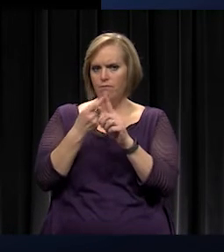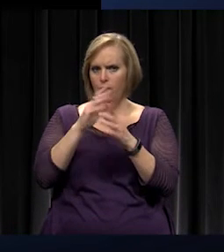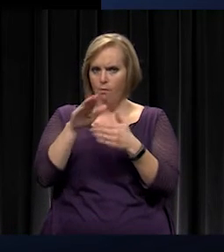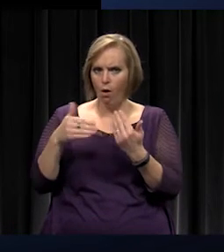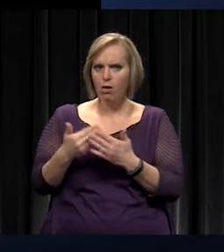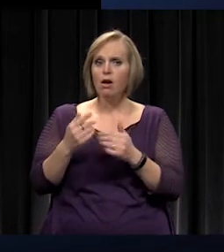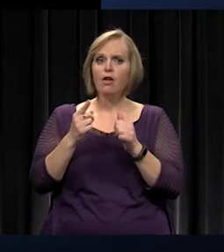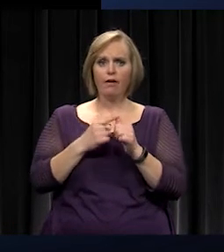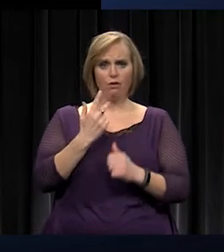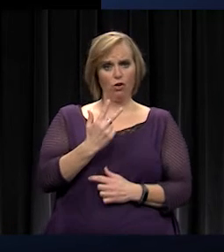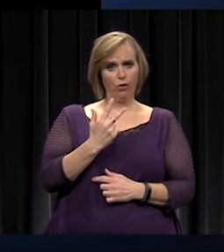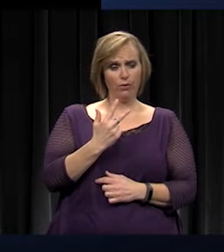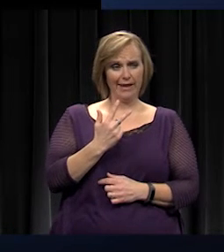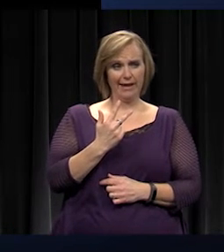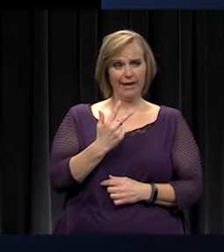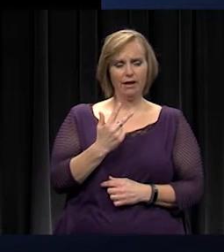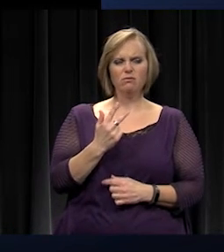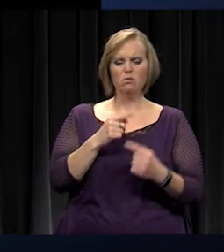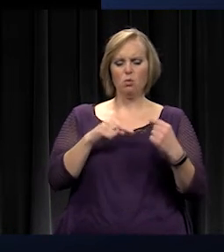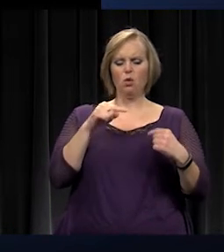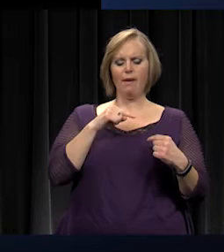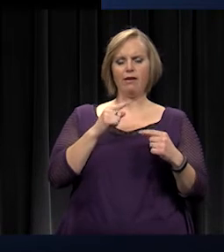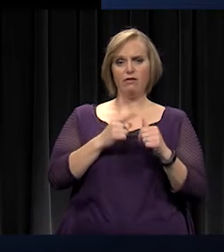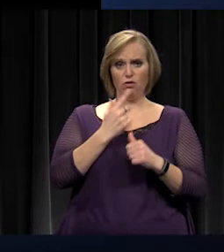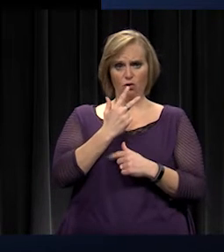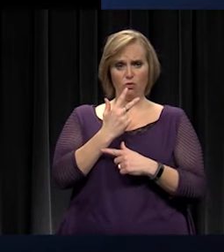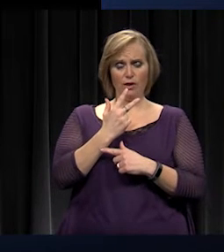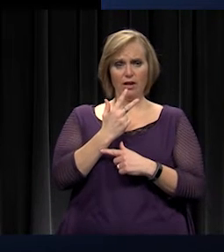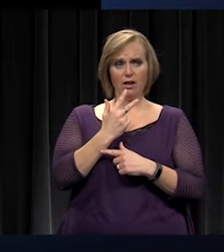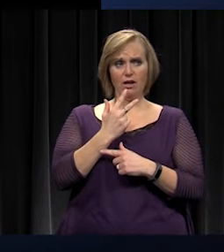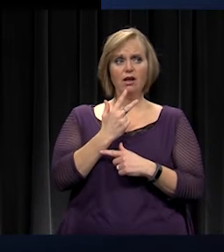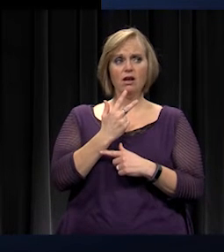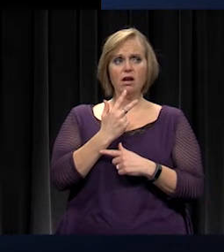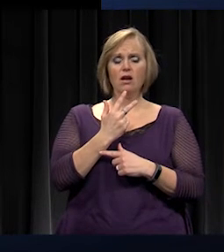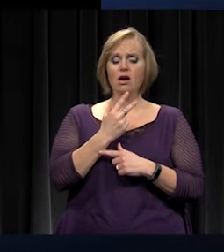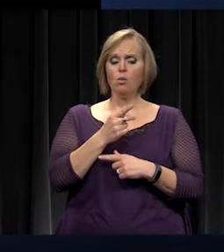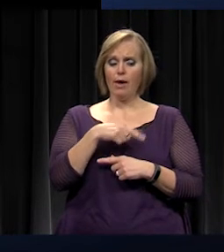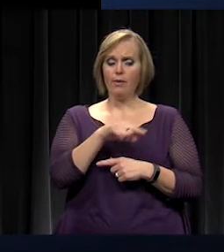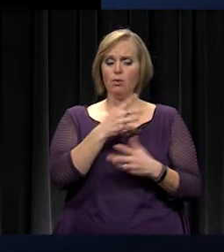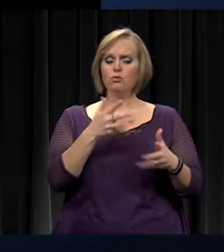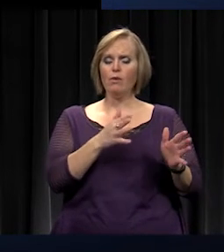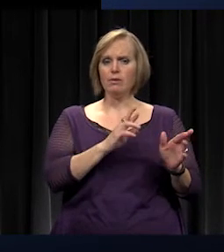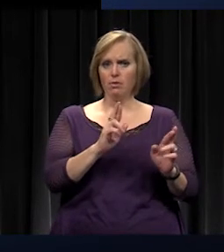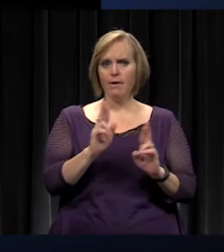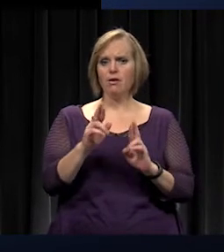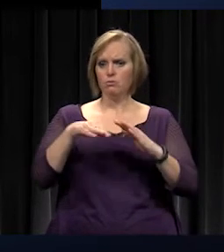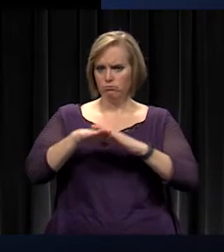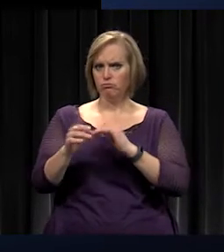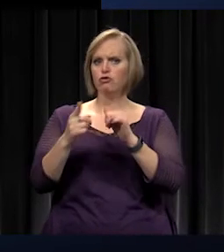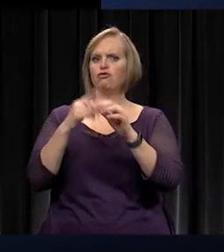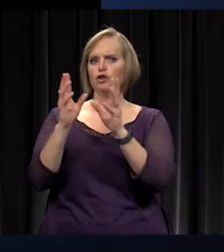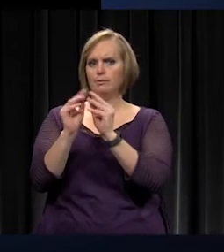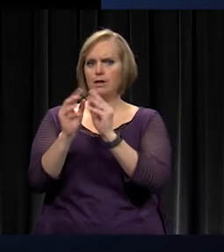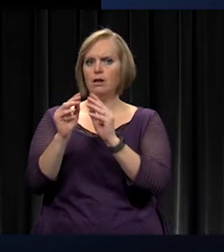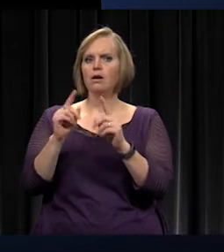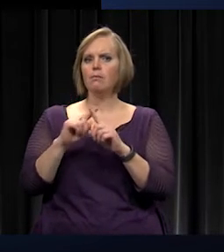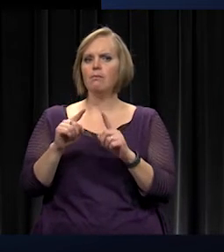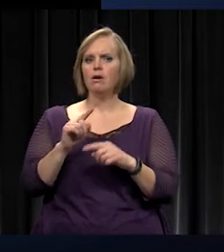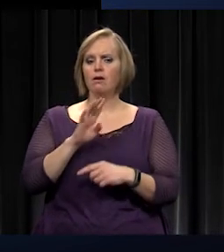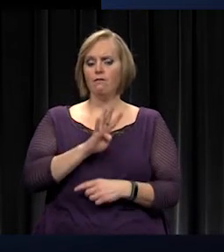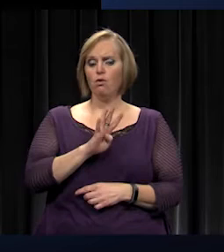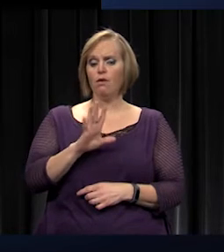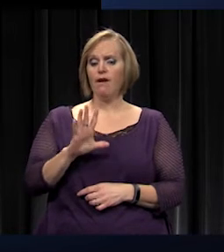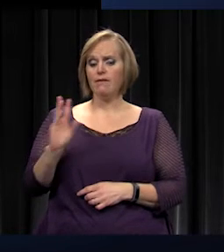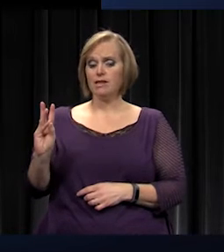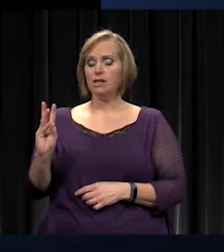first three, I'll go back, were our initially we had those prepared as we walked into the first session. But four, five, and six